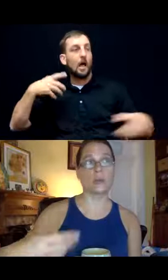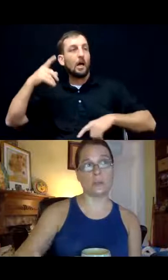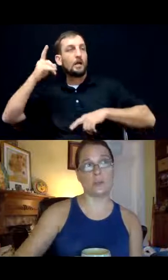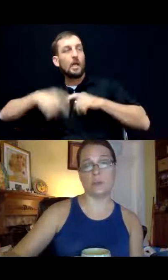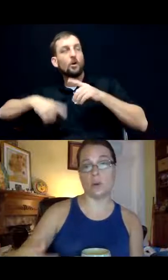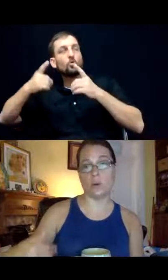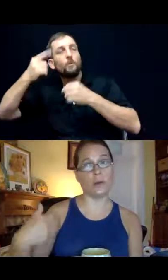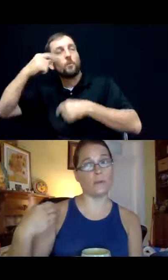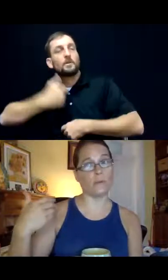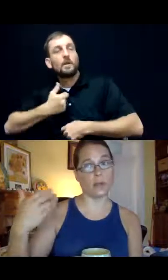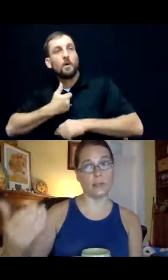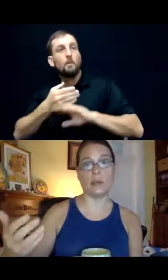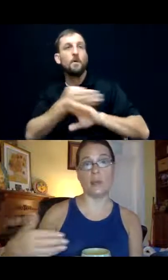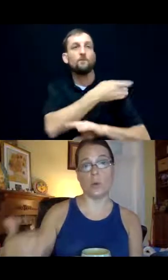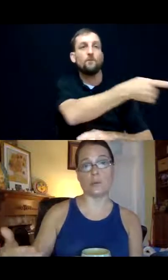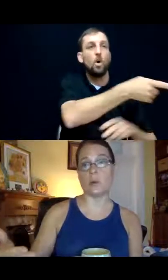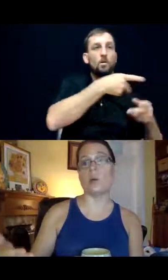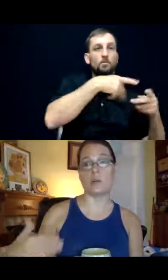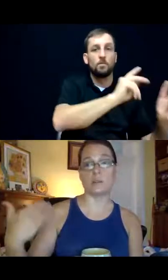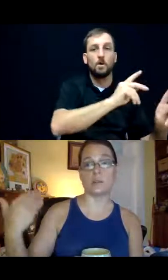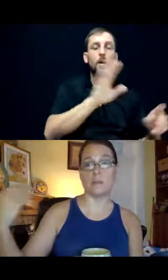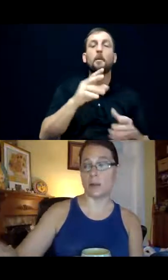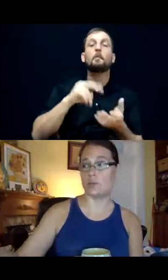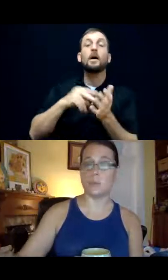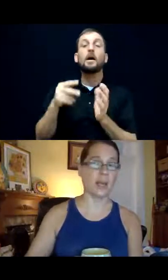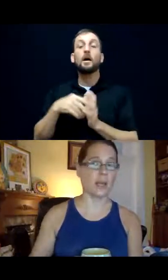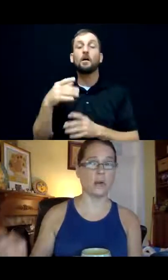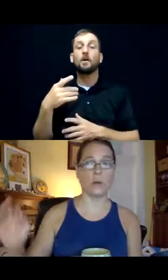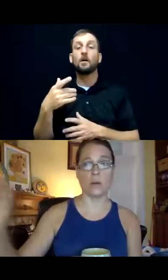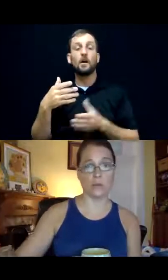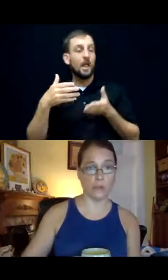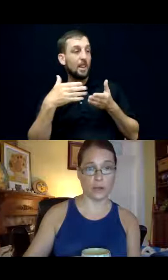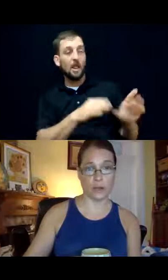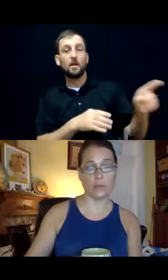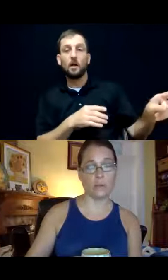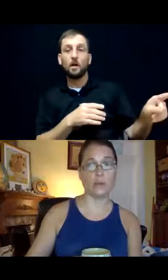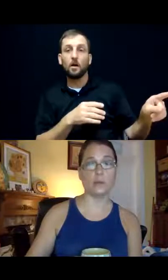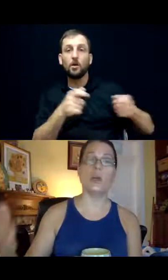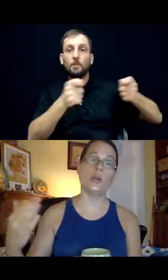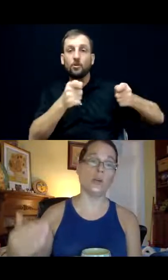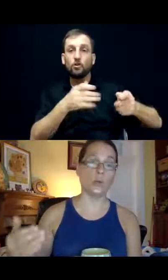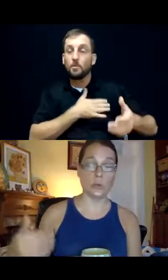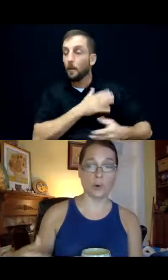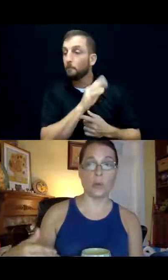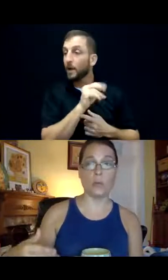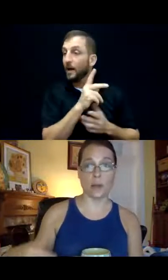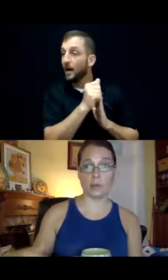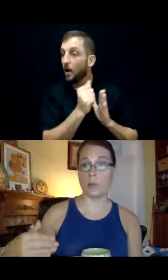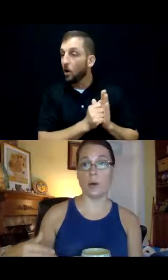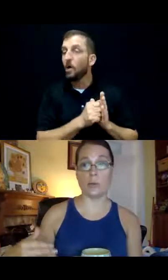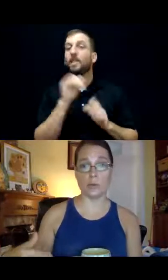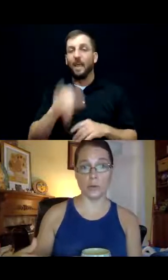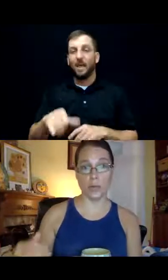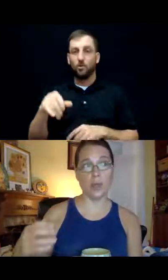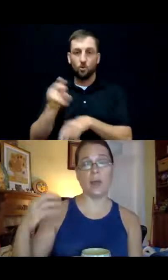So this is, you know, if like I said, you want someone else to manage your bank account and all of your financial affairs, you can do a durable financial